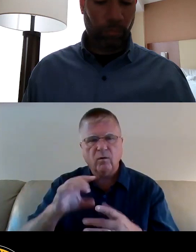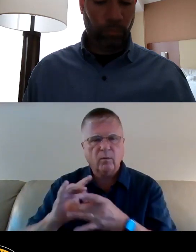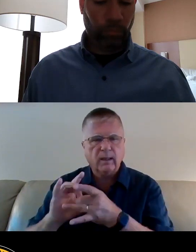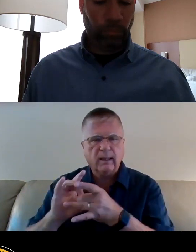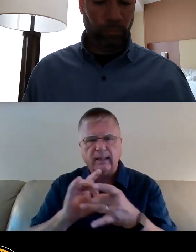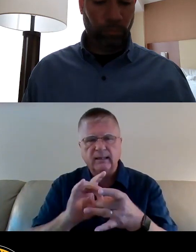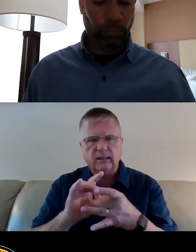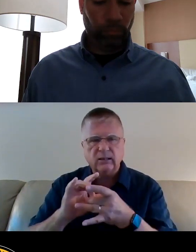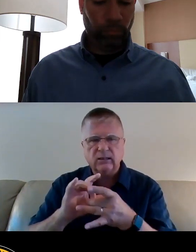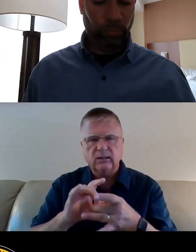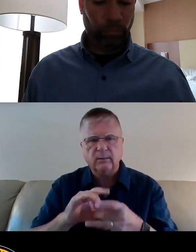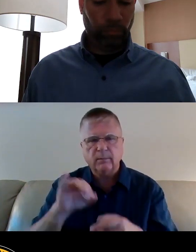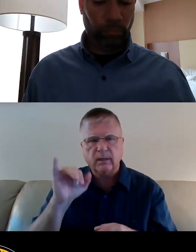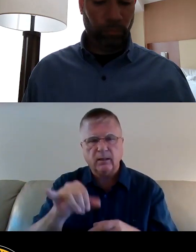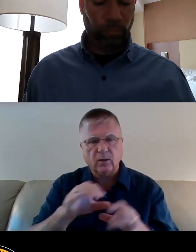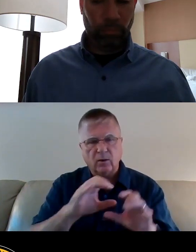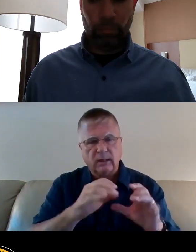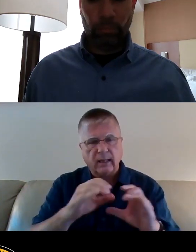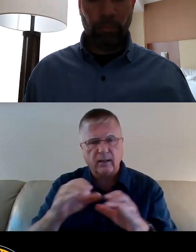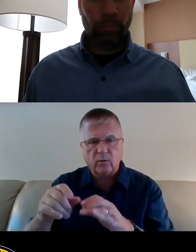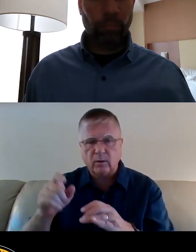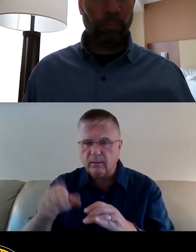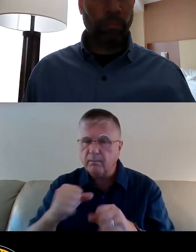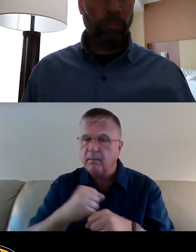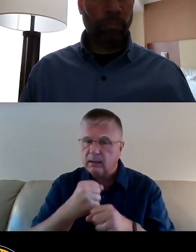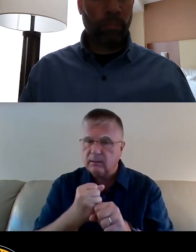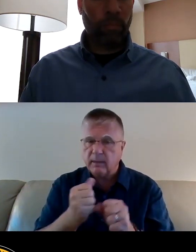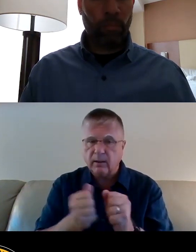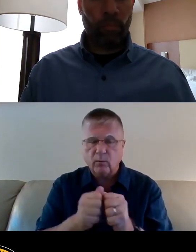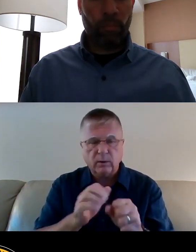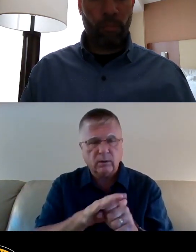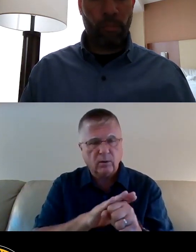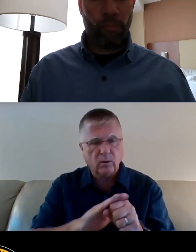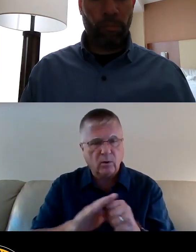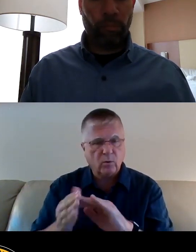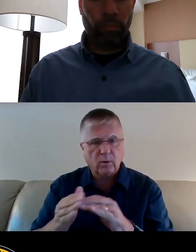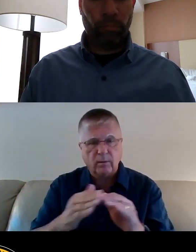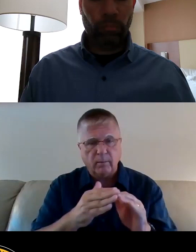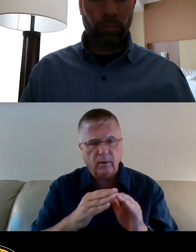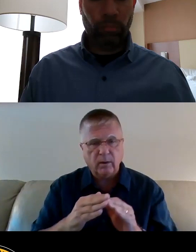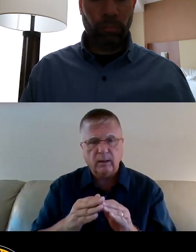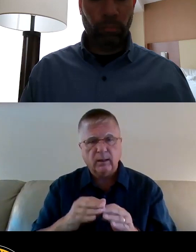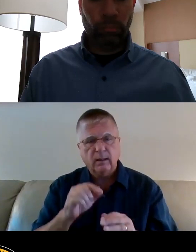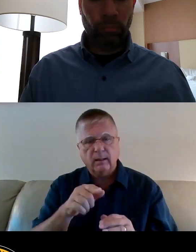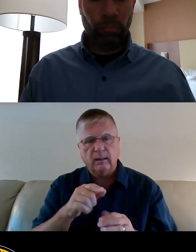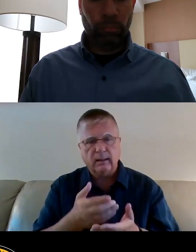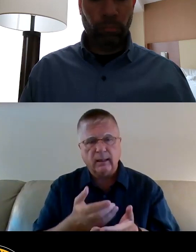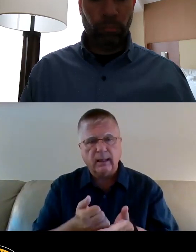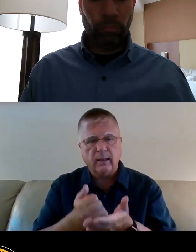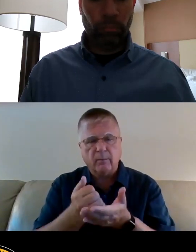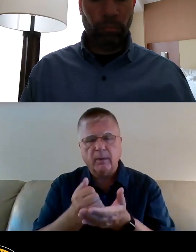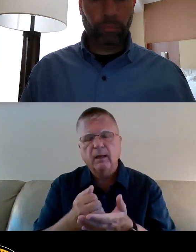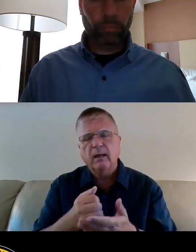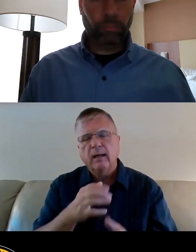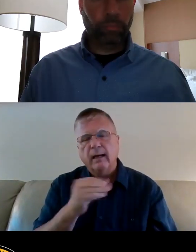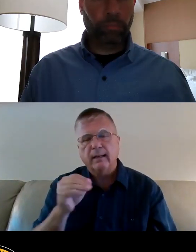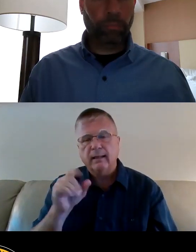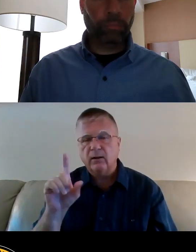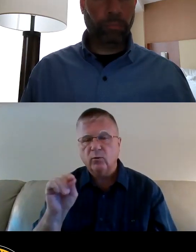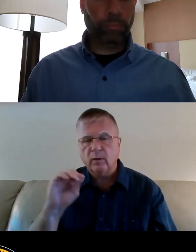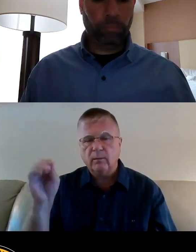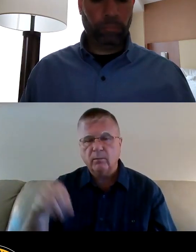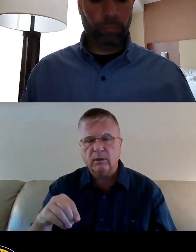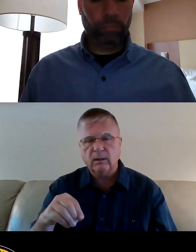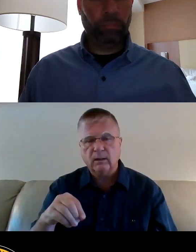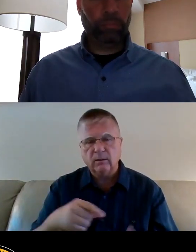that those categories that those to make with their local communities that they serve. And that 20% should be